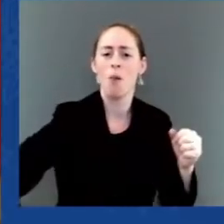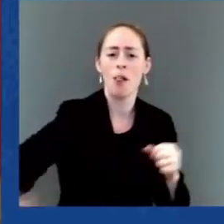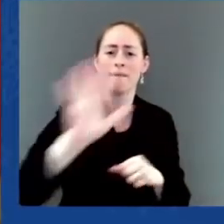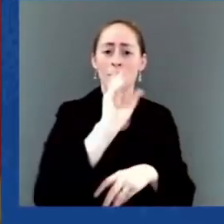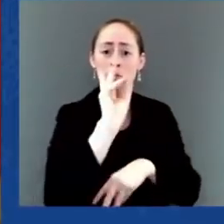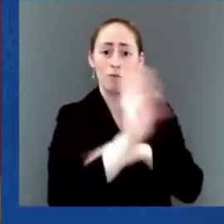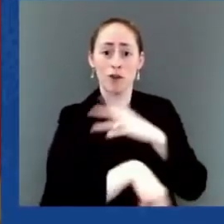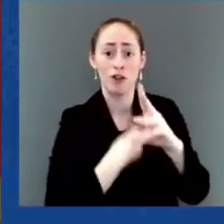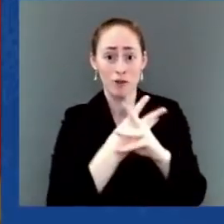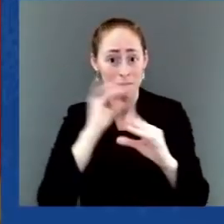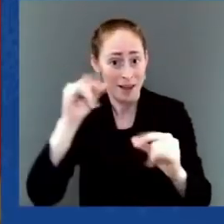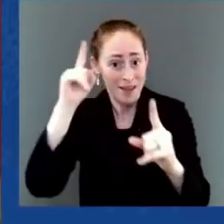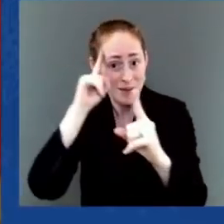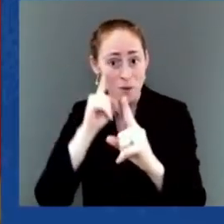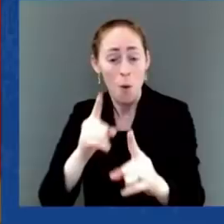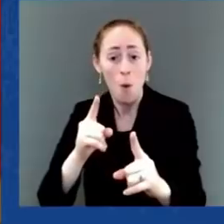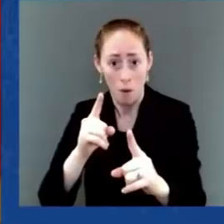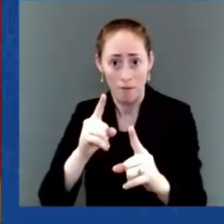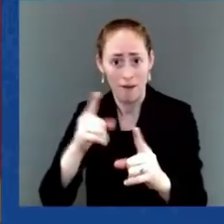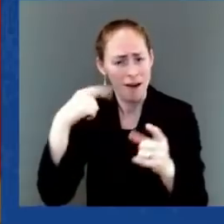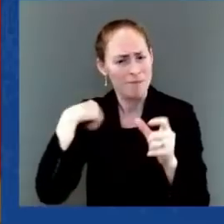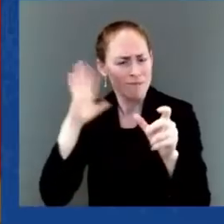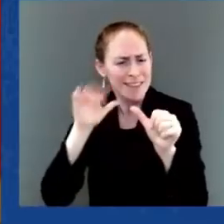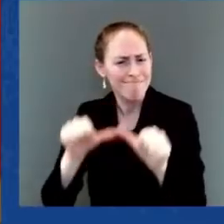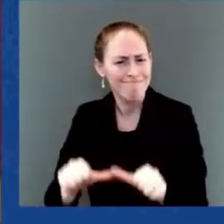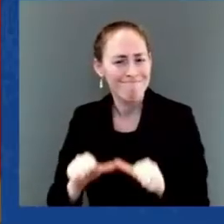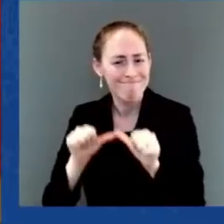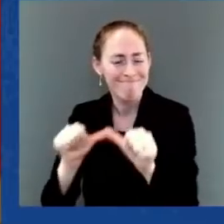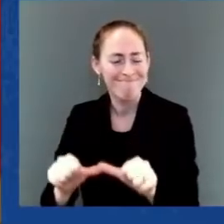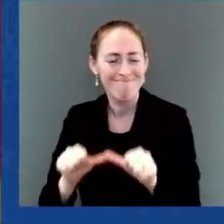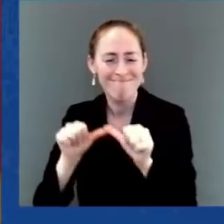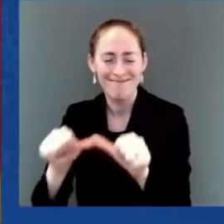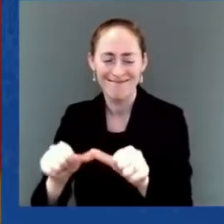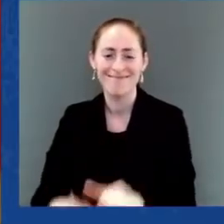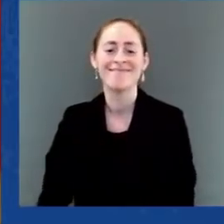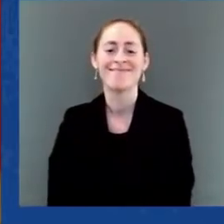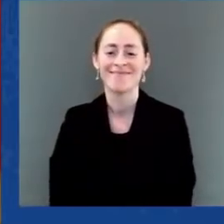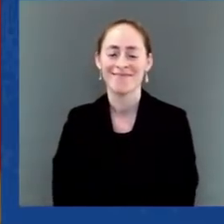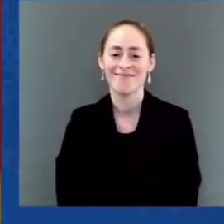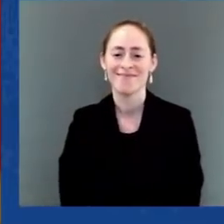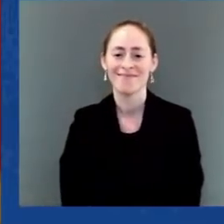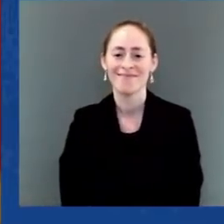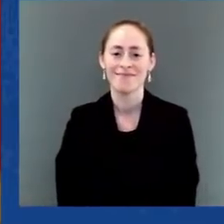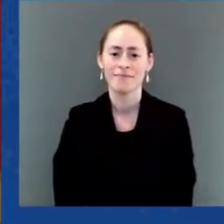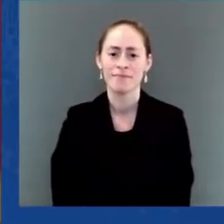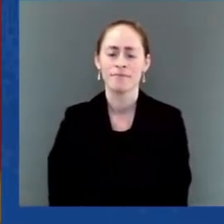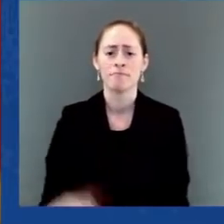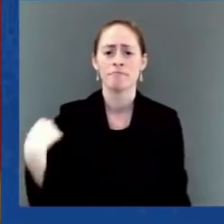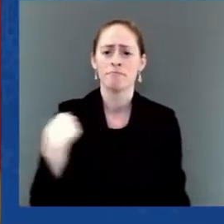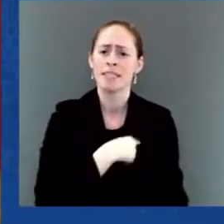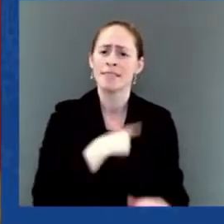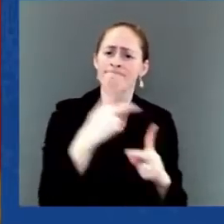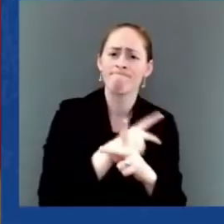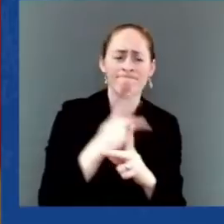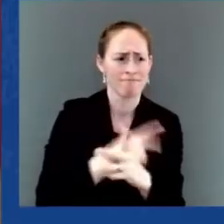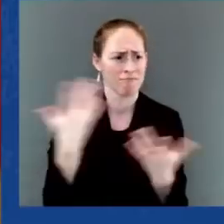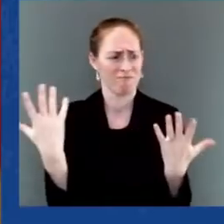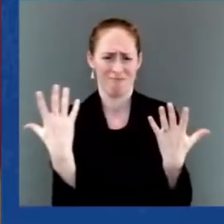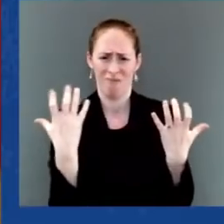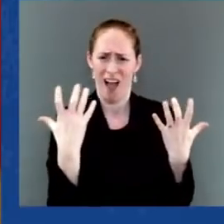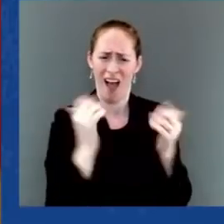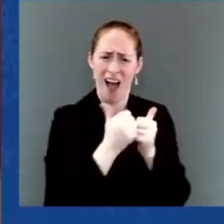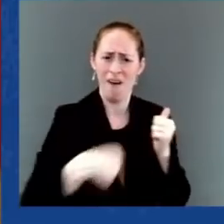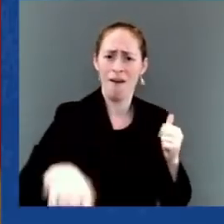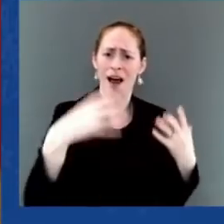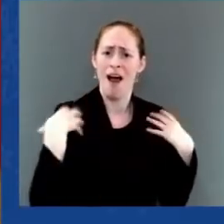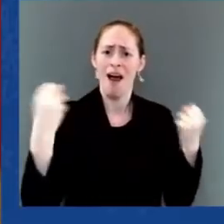and end this pandemic. And I now will invite Prime Minister Trudeau to say a few words. Thanks, Mr. Prime Minister.